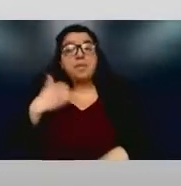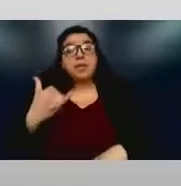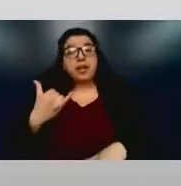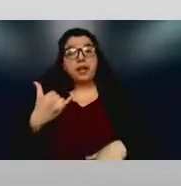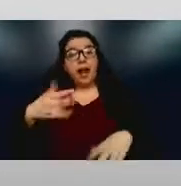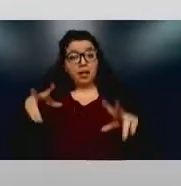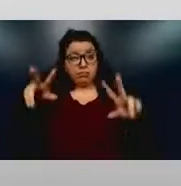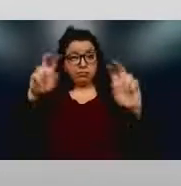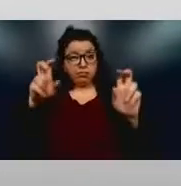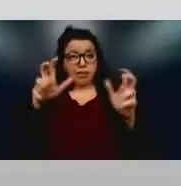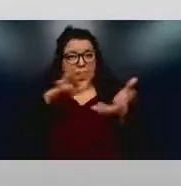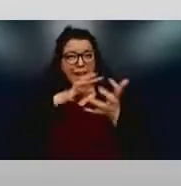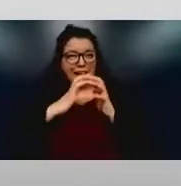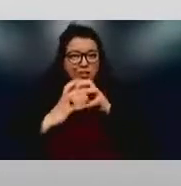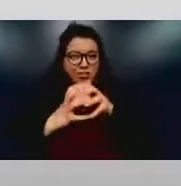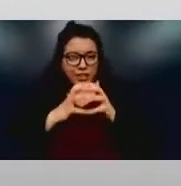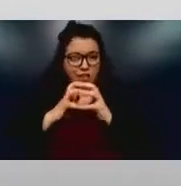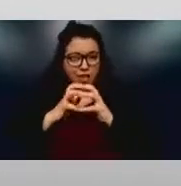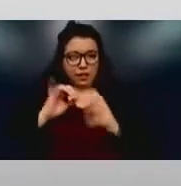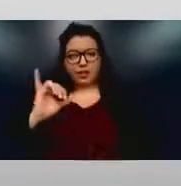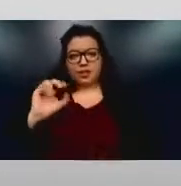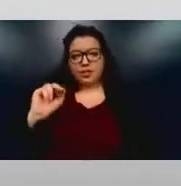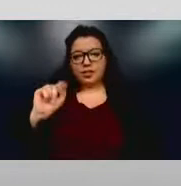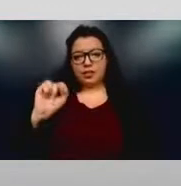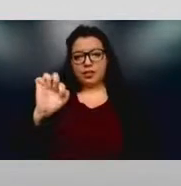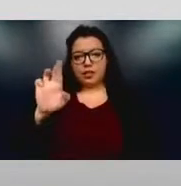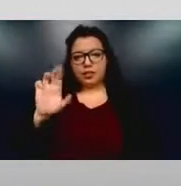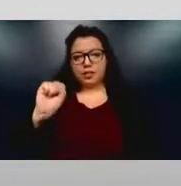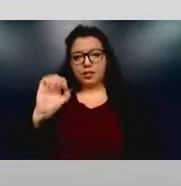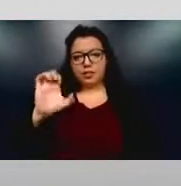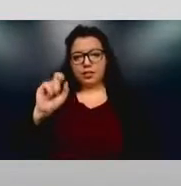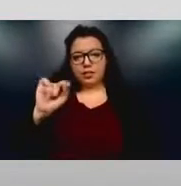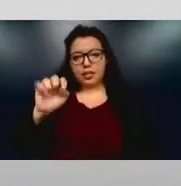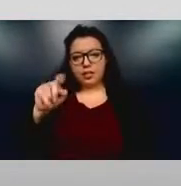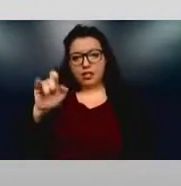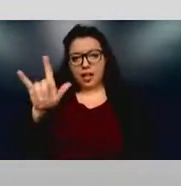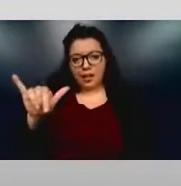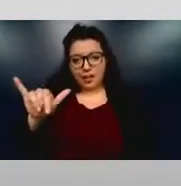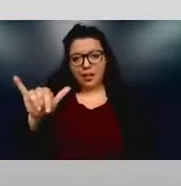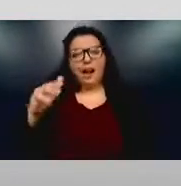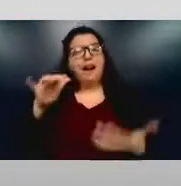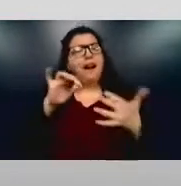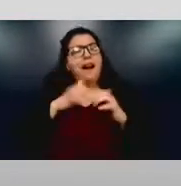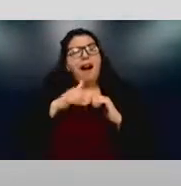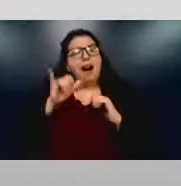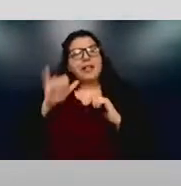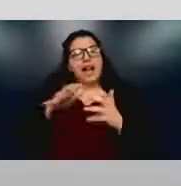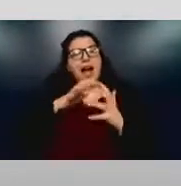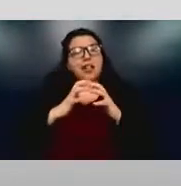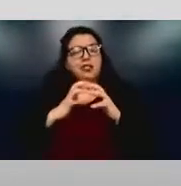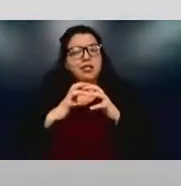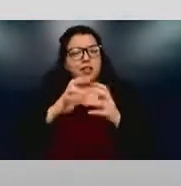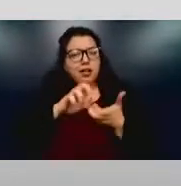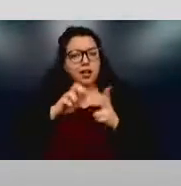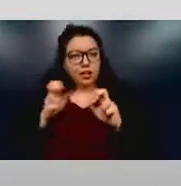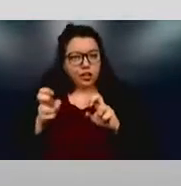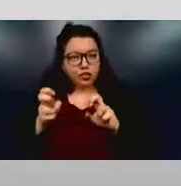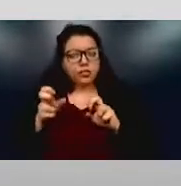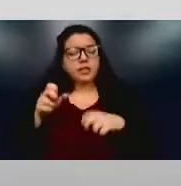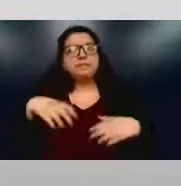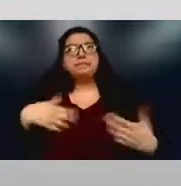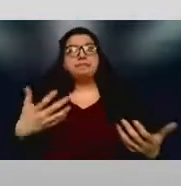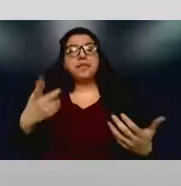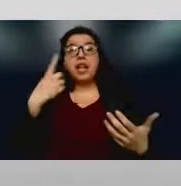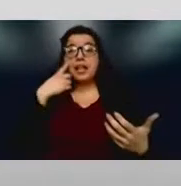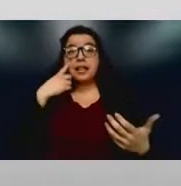And so the question is, in what ways does or should intersectionality issues? I'm talking here about people that have